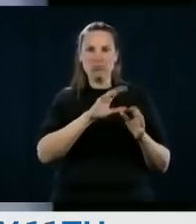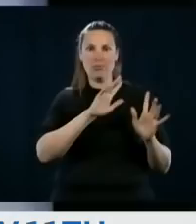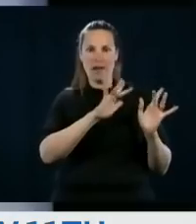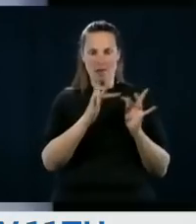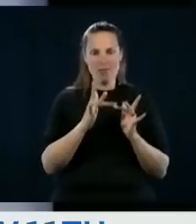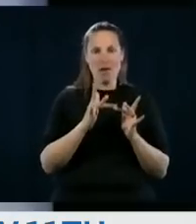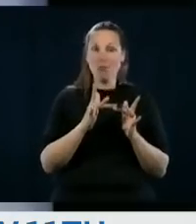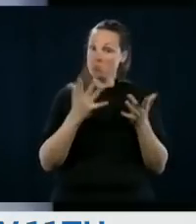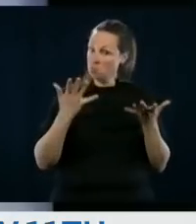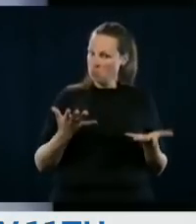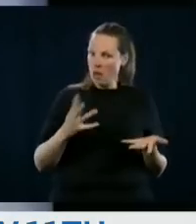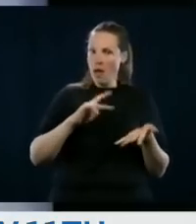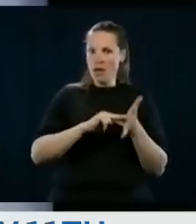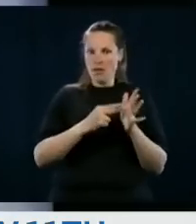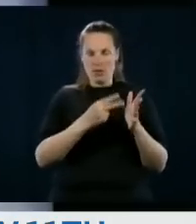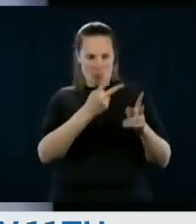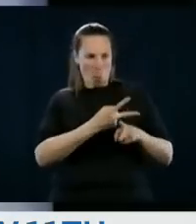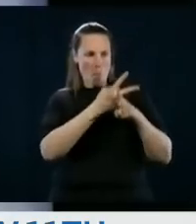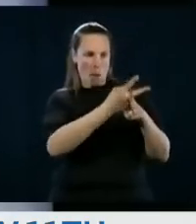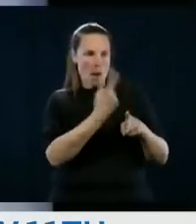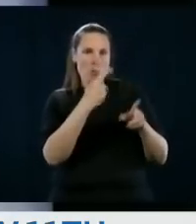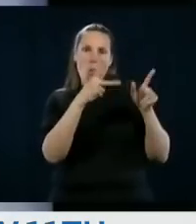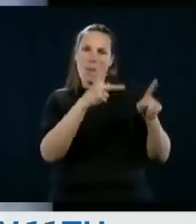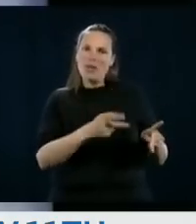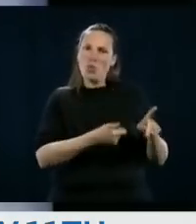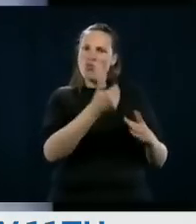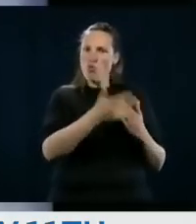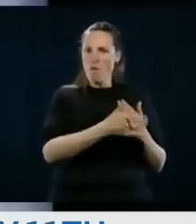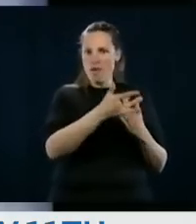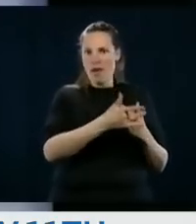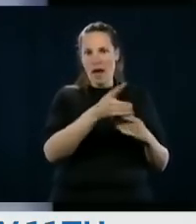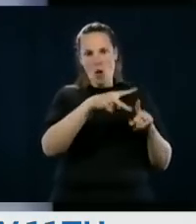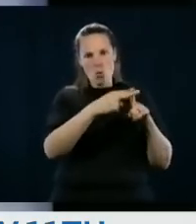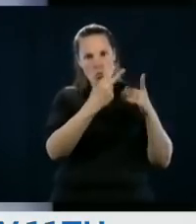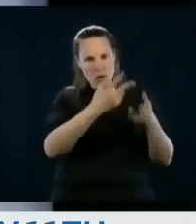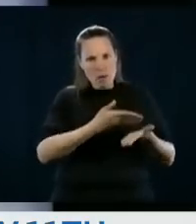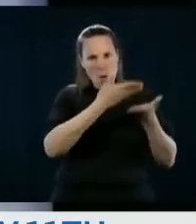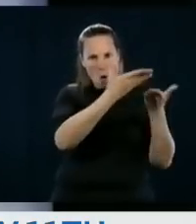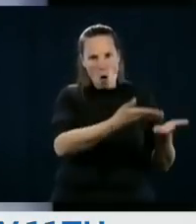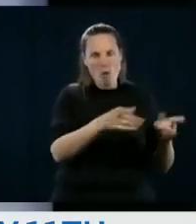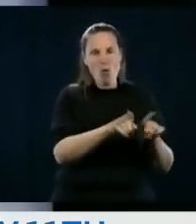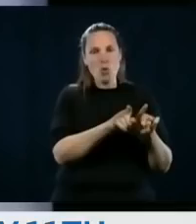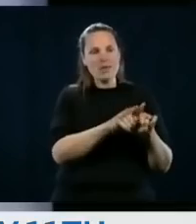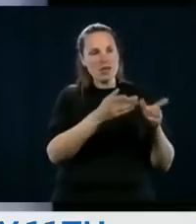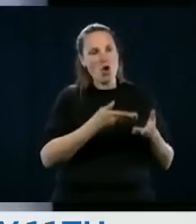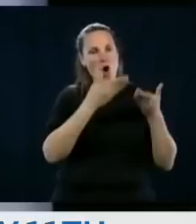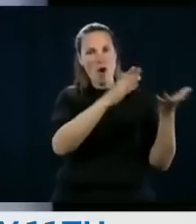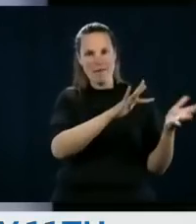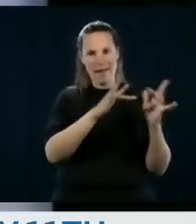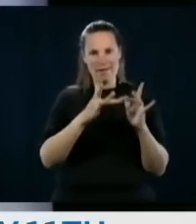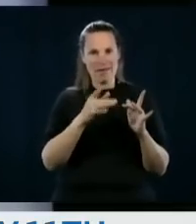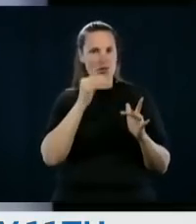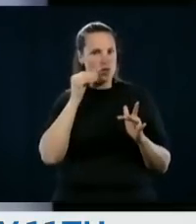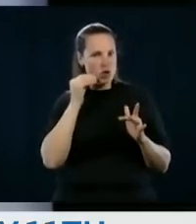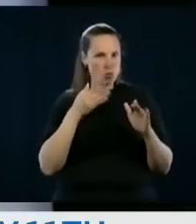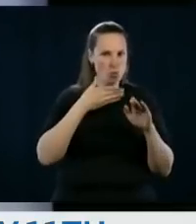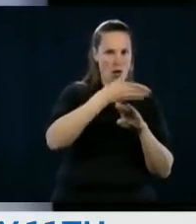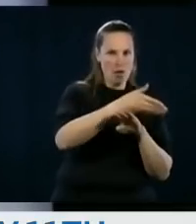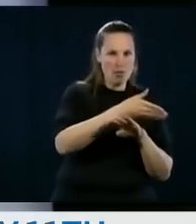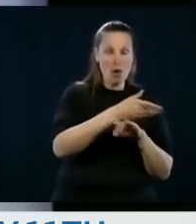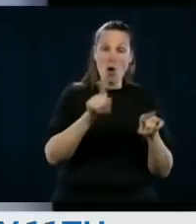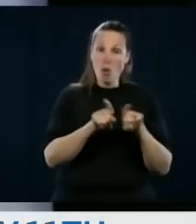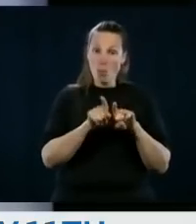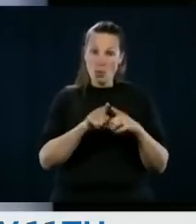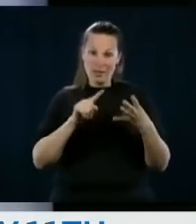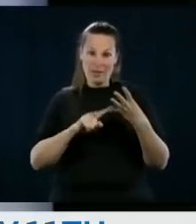gap and that shortfall that could dig itself by supplying not only tools but connected